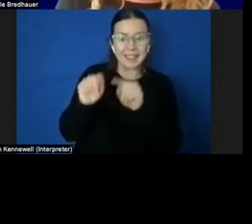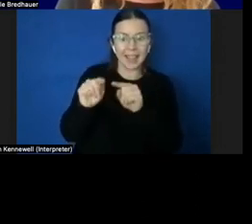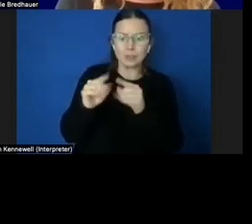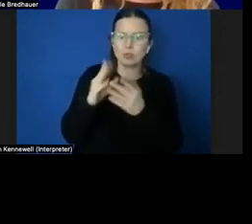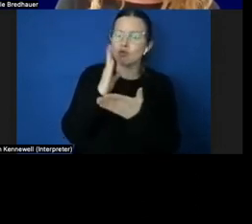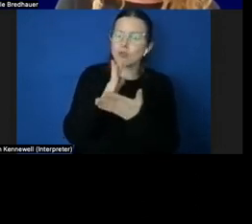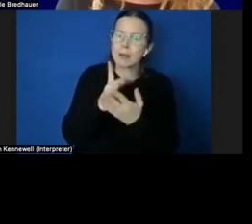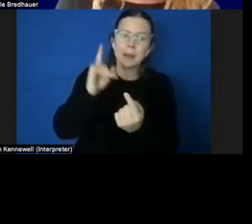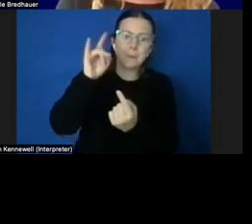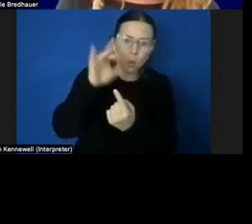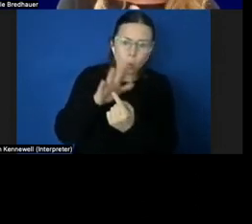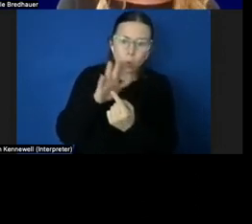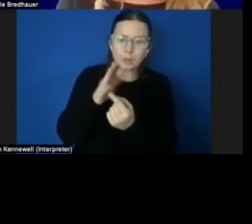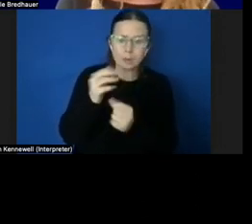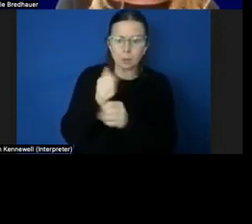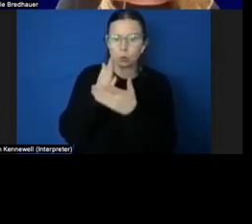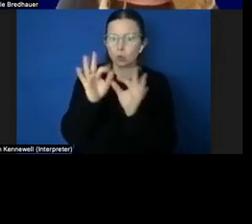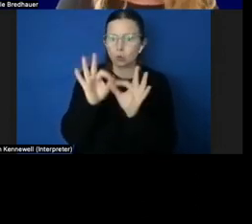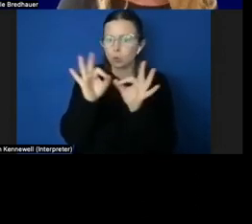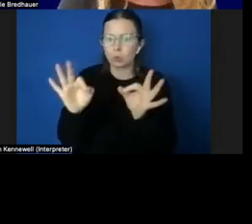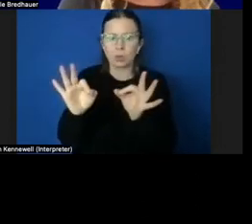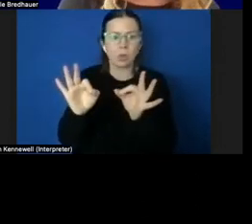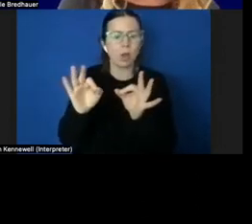important and sometimes critical.